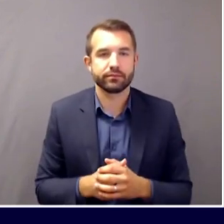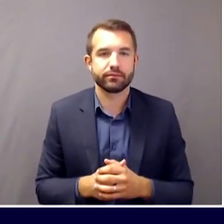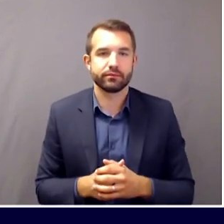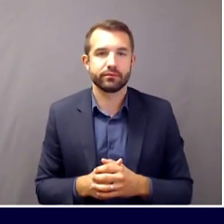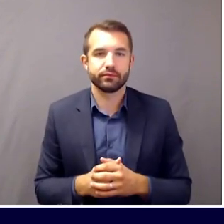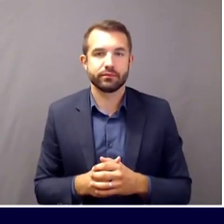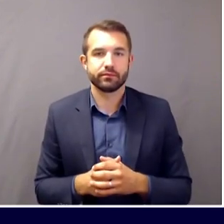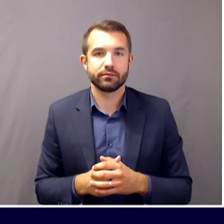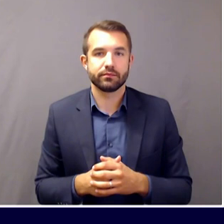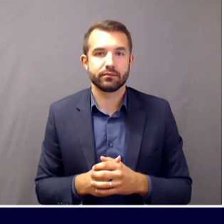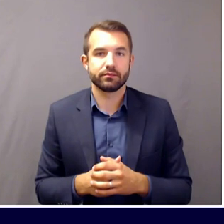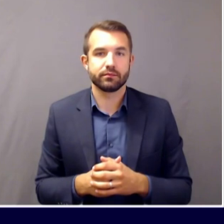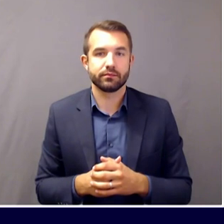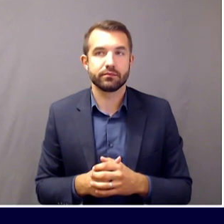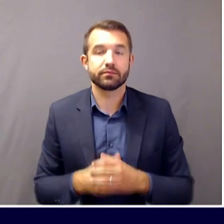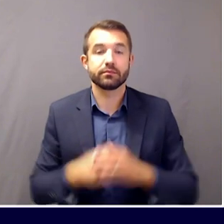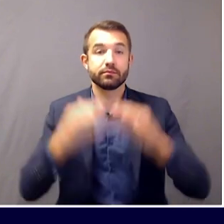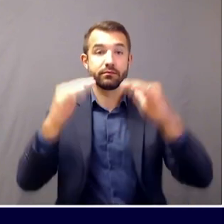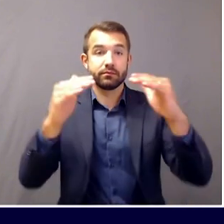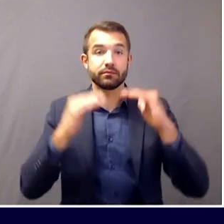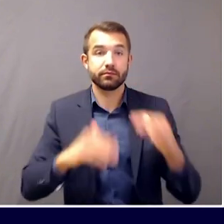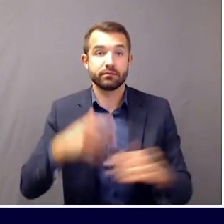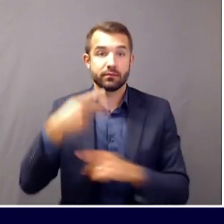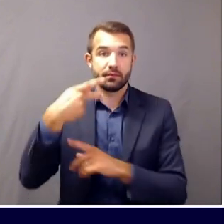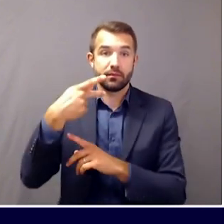I'm going to turn now to Patty White at Maine Public.